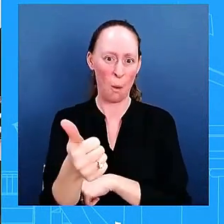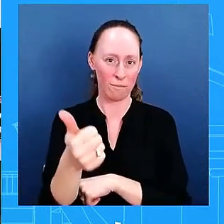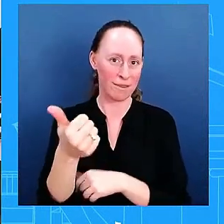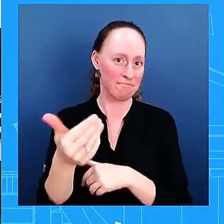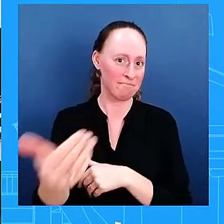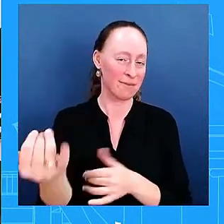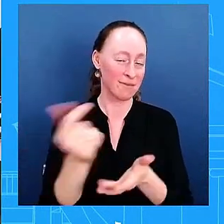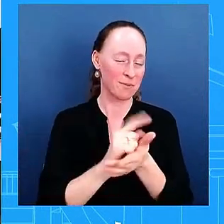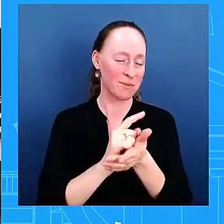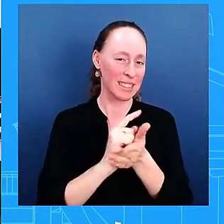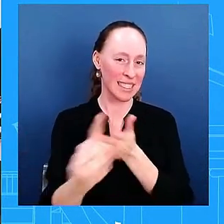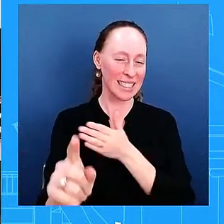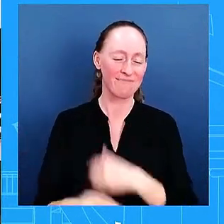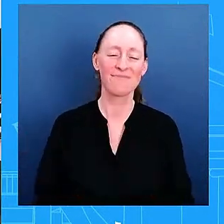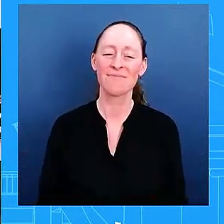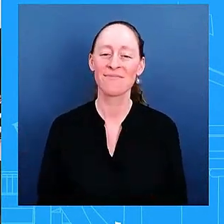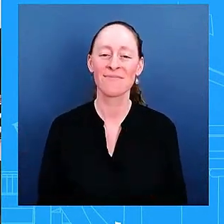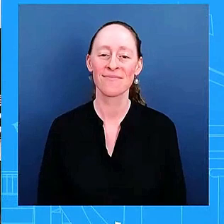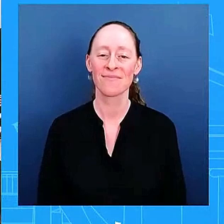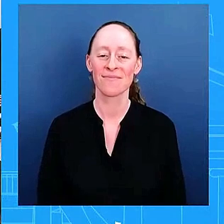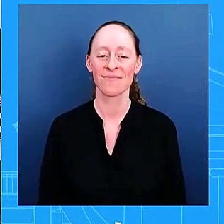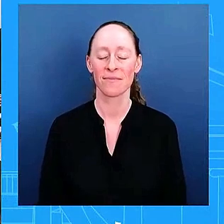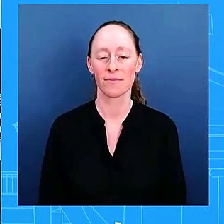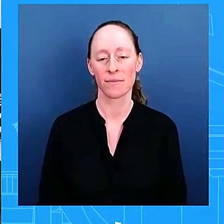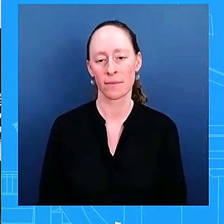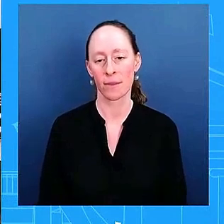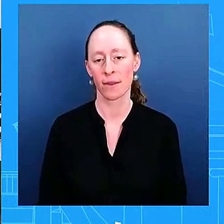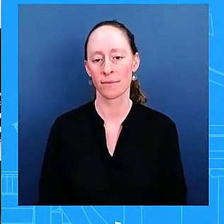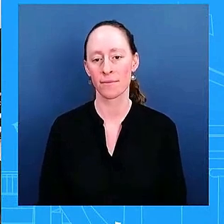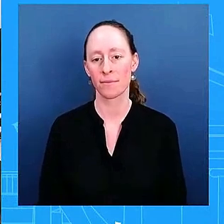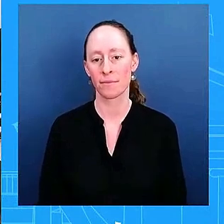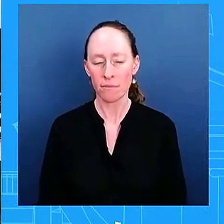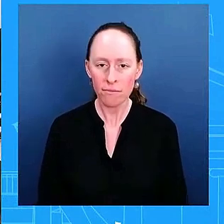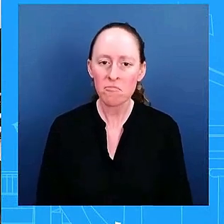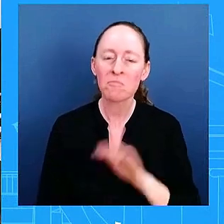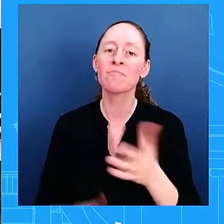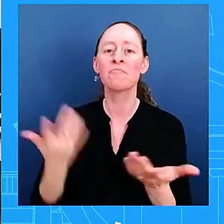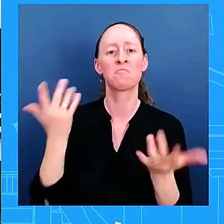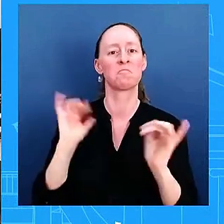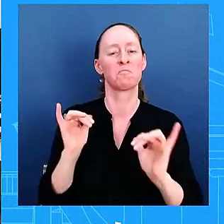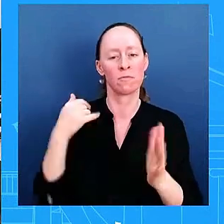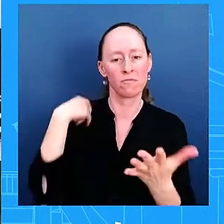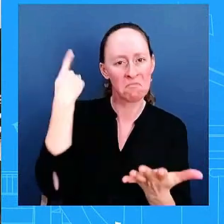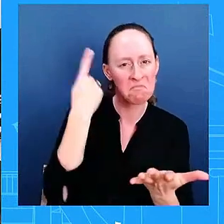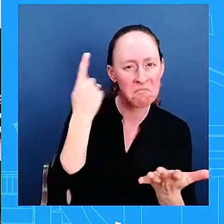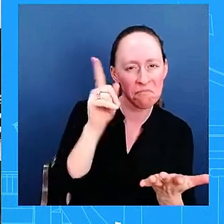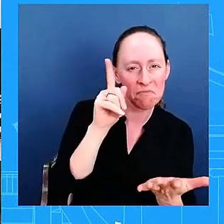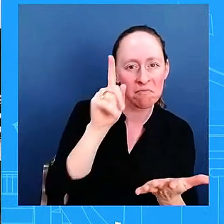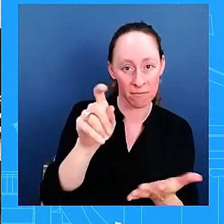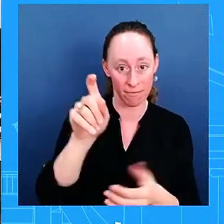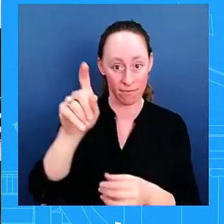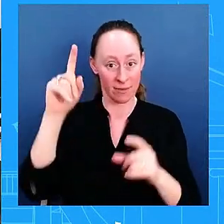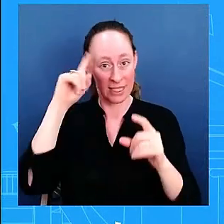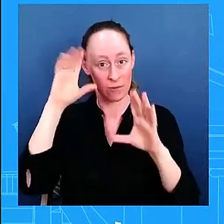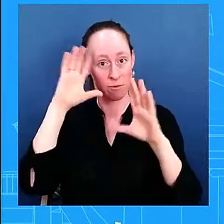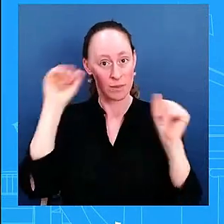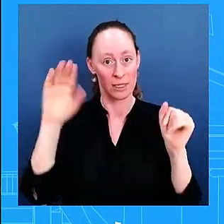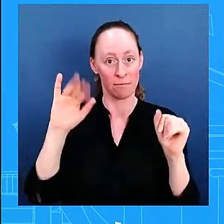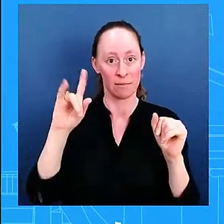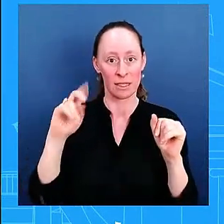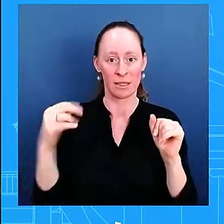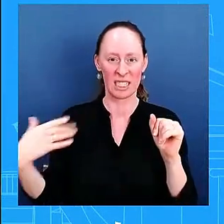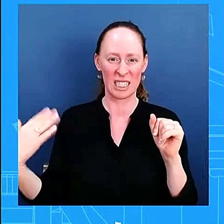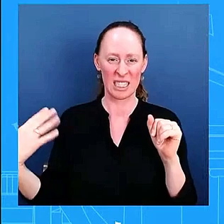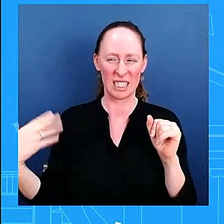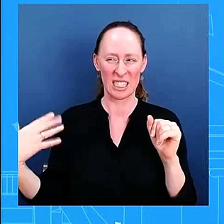have argued that this is an effort by president biden to embrace the more progressive flank while vice president harris attacks to the center in these final days what president is doing is